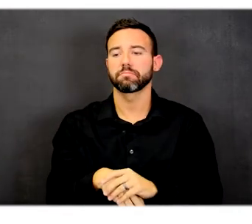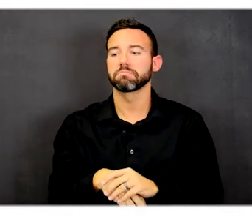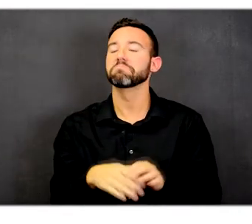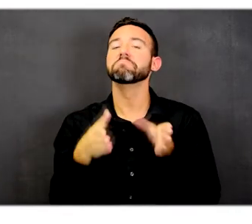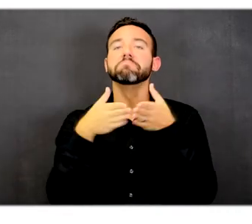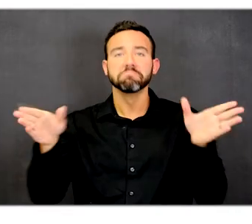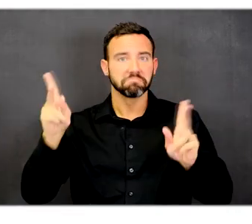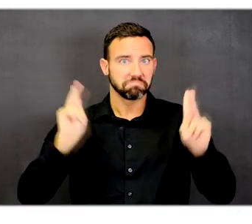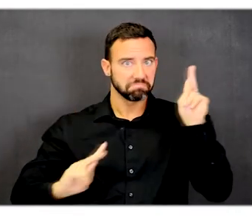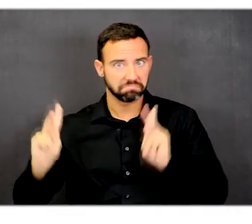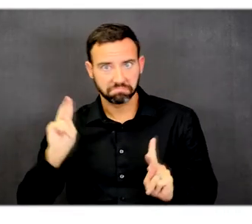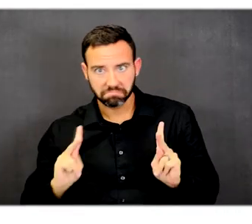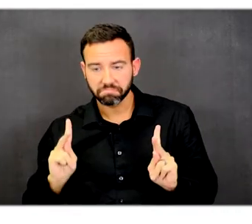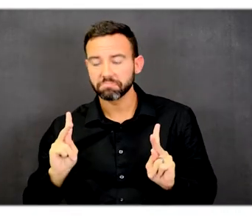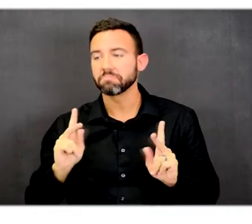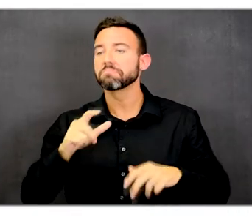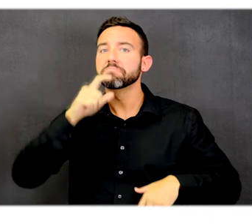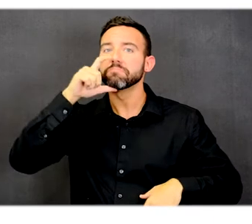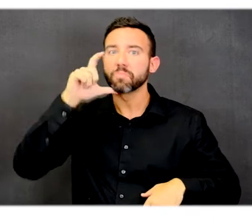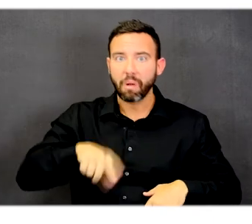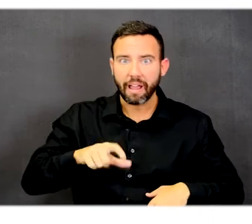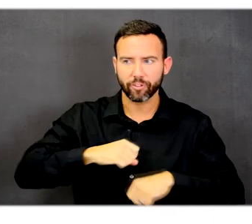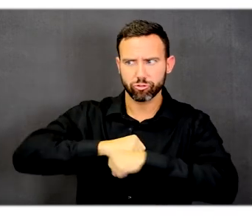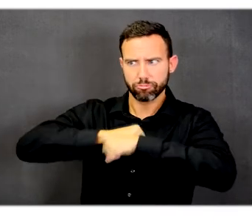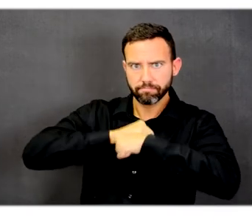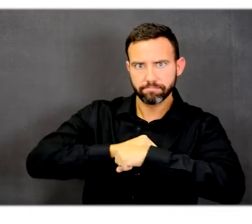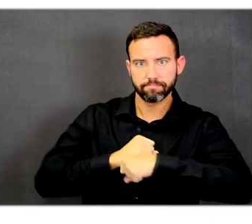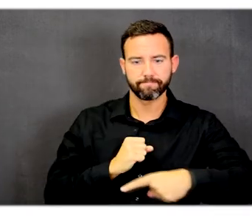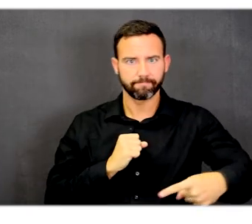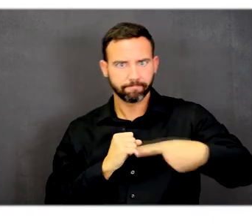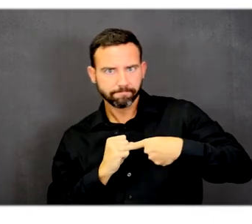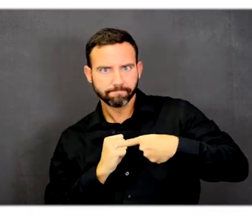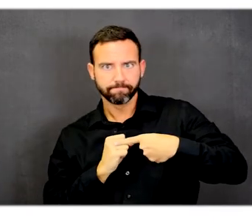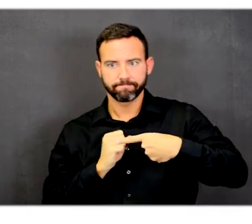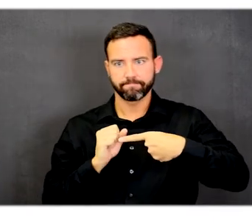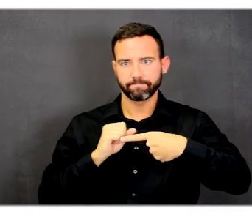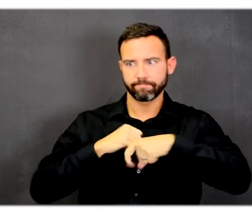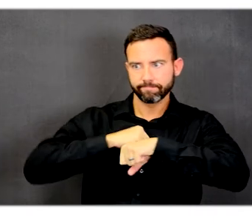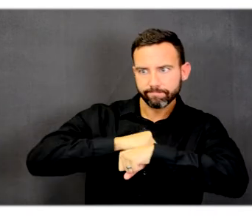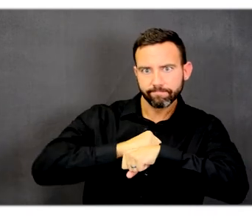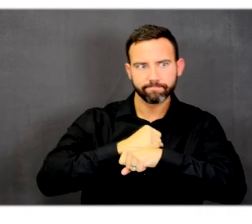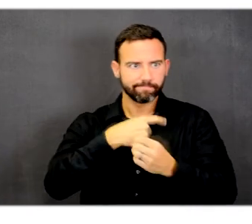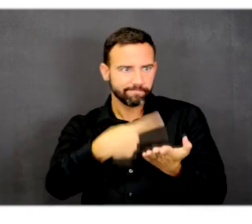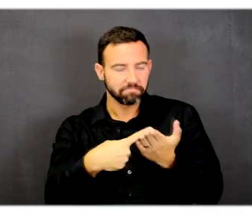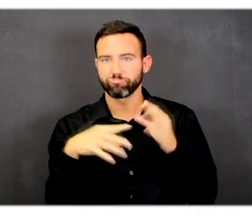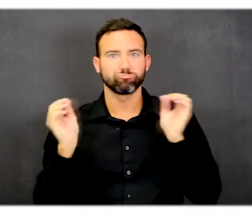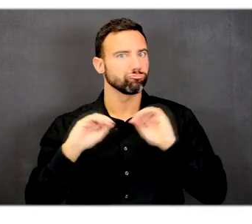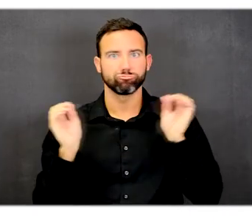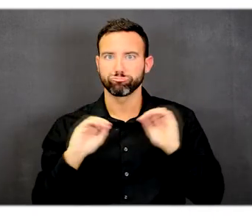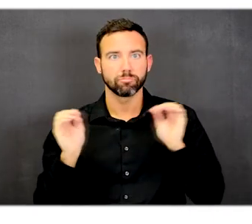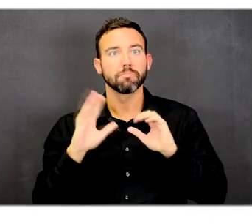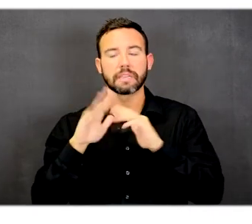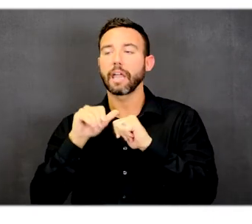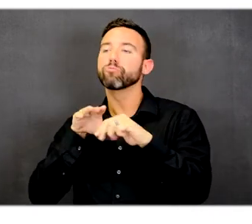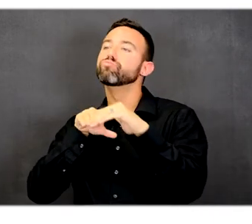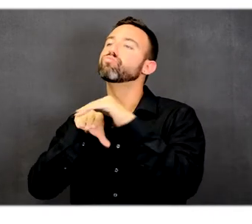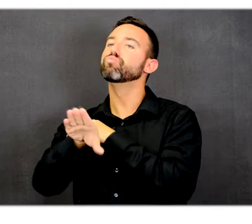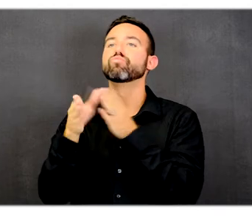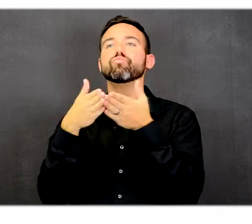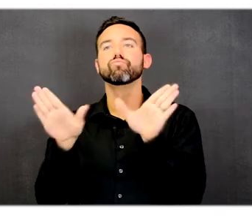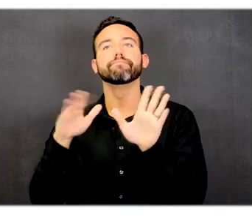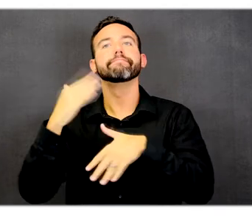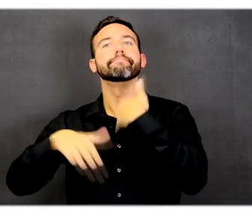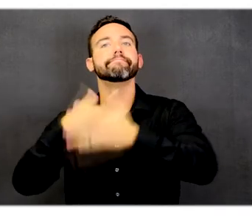public does not have to go through the security entrance process to access the building but can enter through the general public